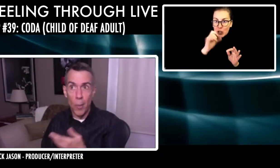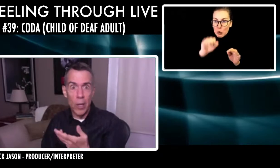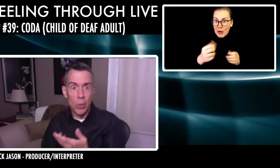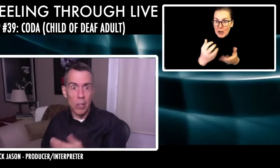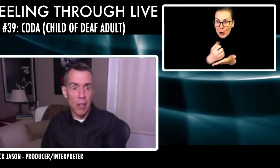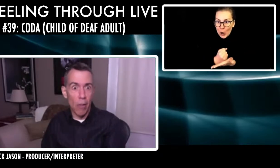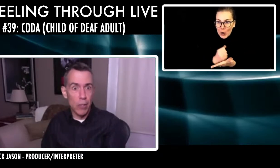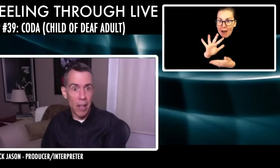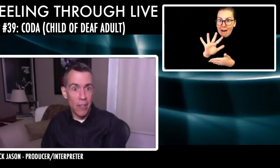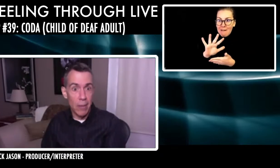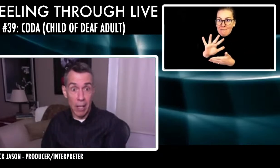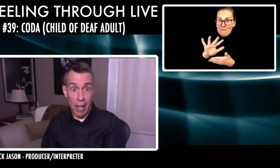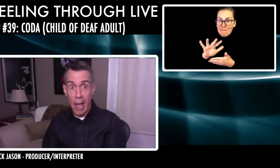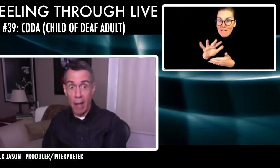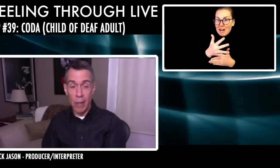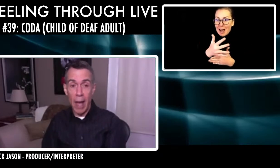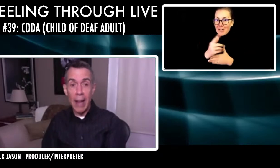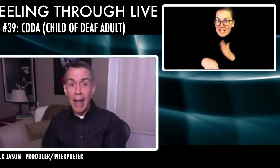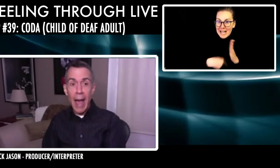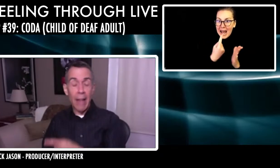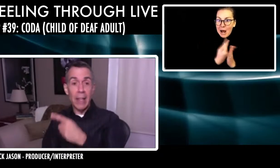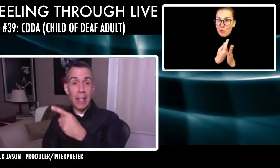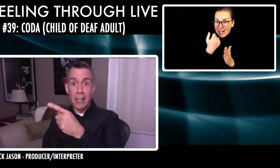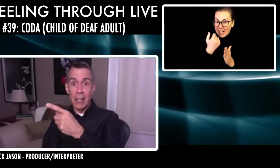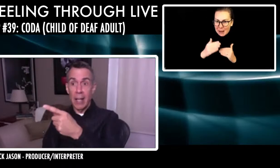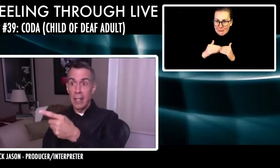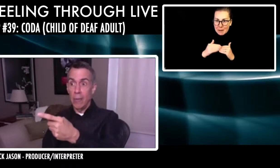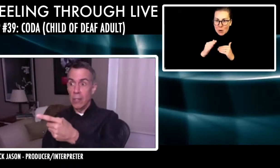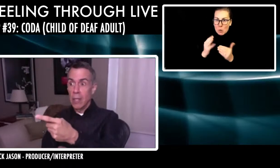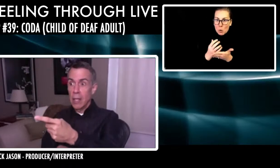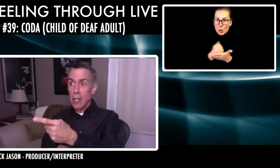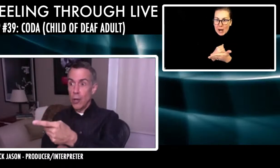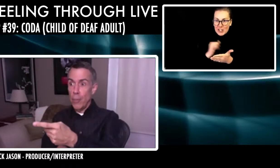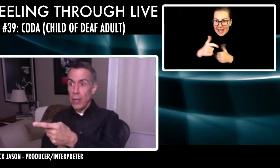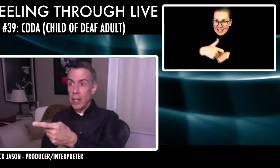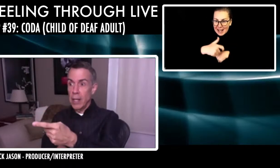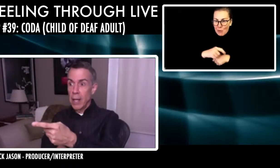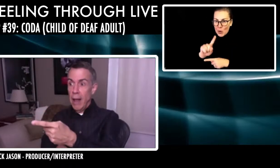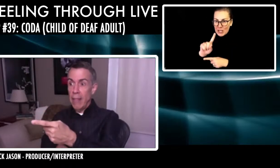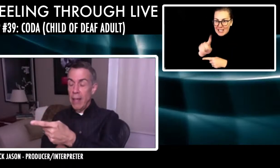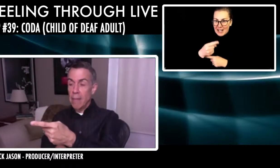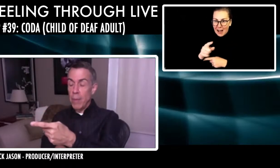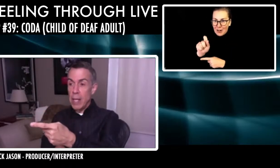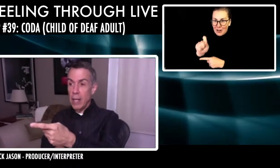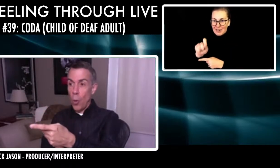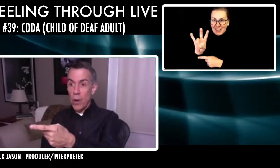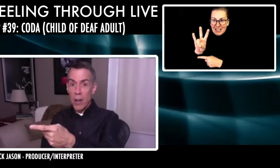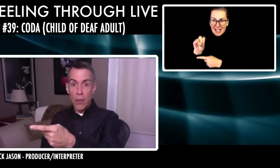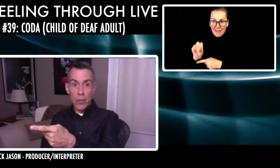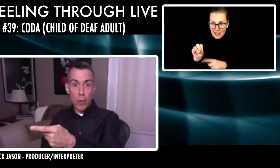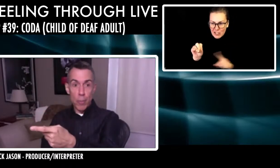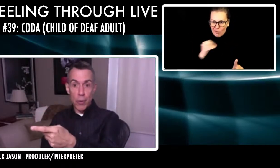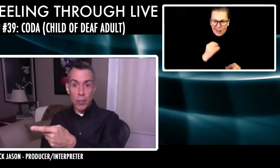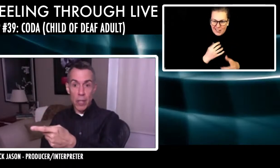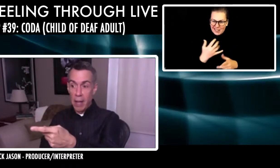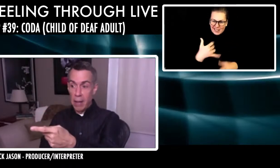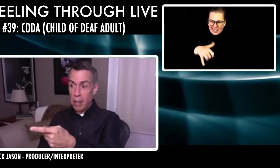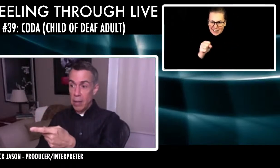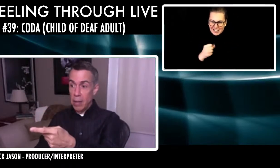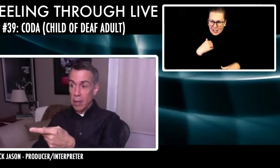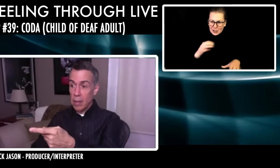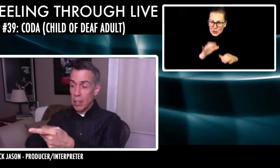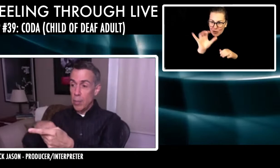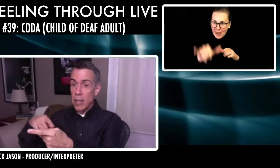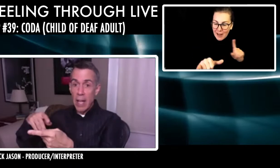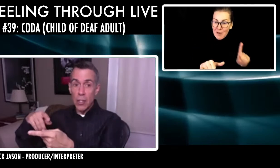minimum wage was $1.70. I was like, Hey, I'll do that. And then the next thing I did, it was interpreting and then being a coordinator of interpreters at